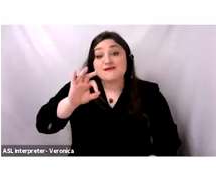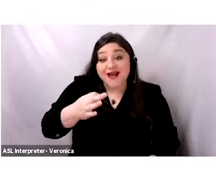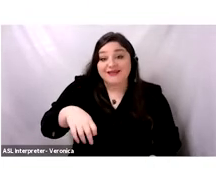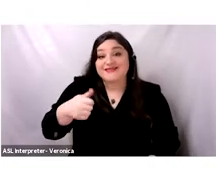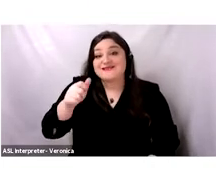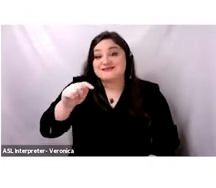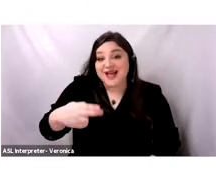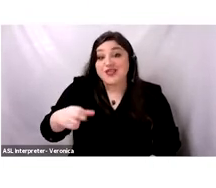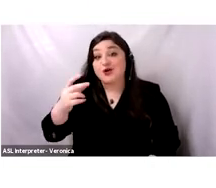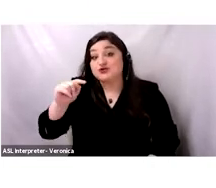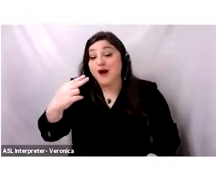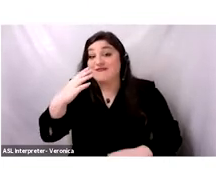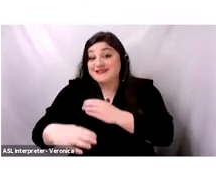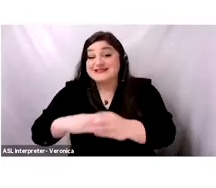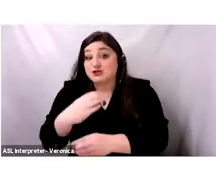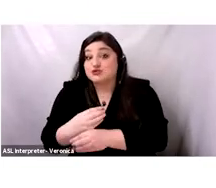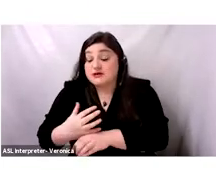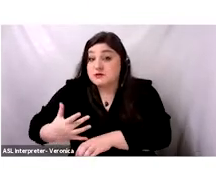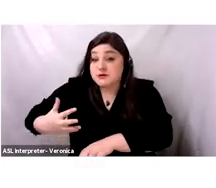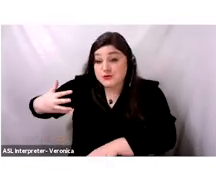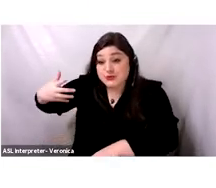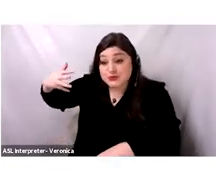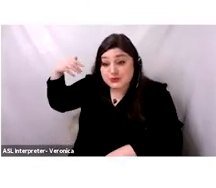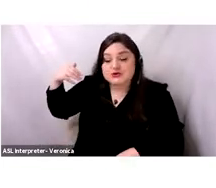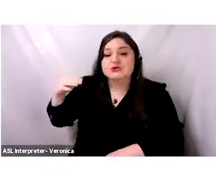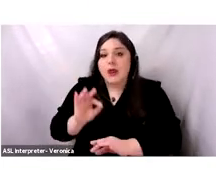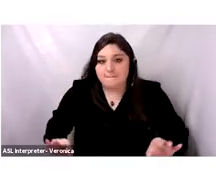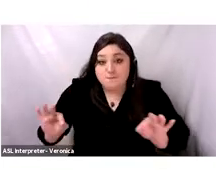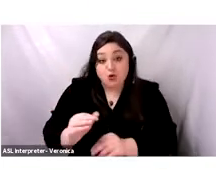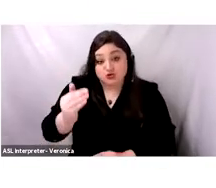very important to keep in mind that this comes from our region.